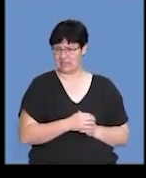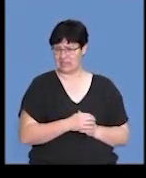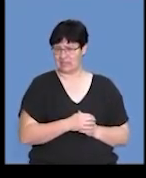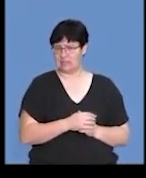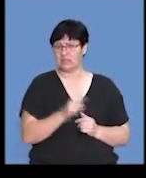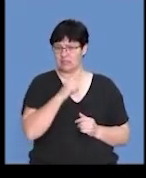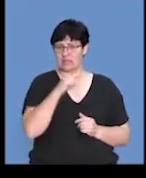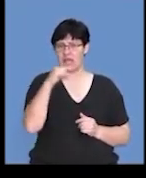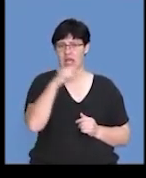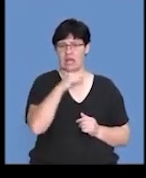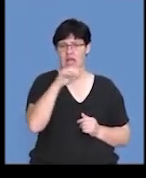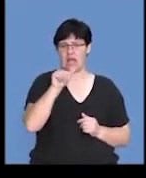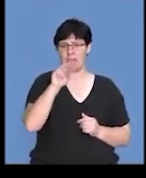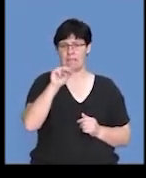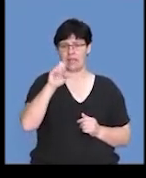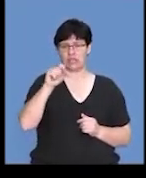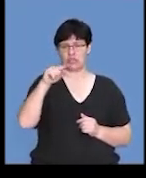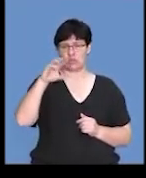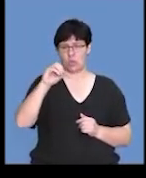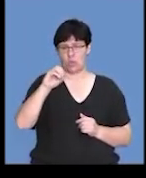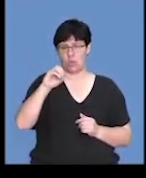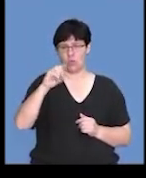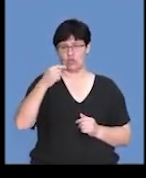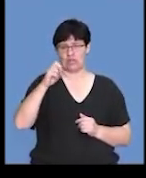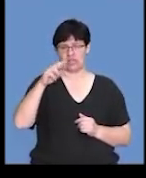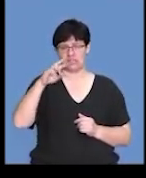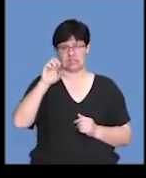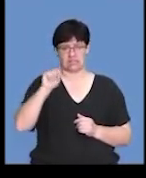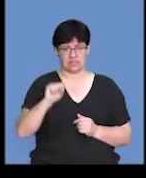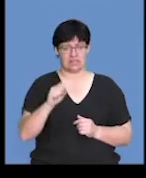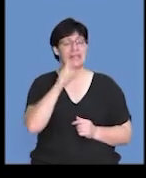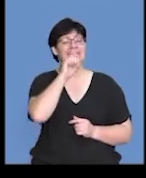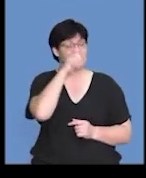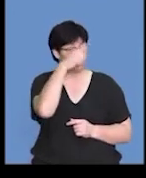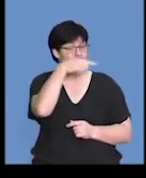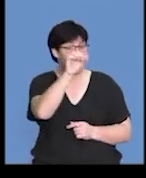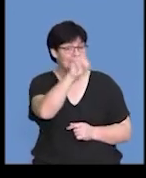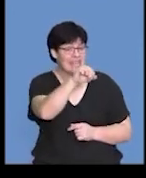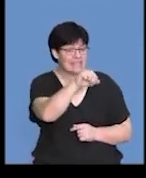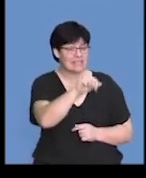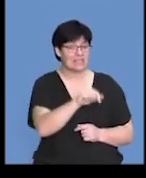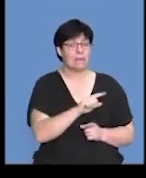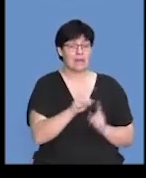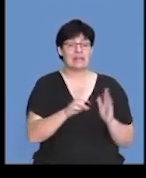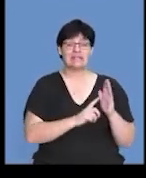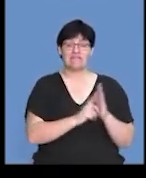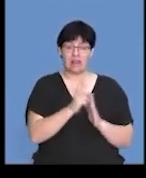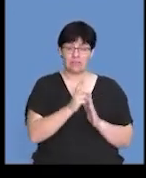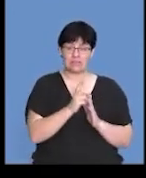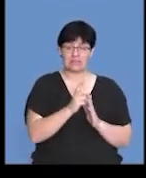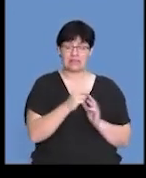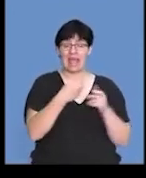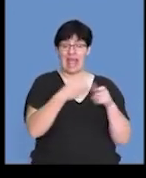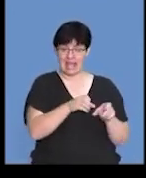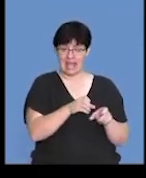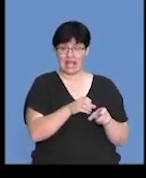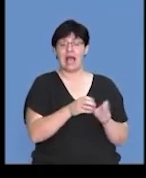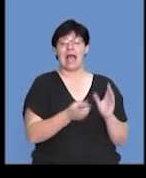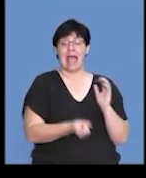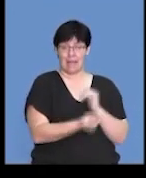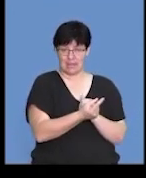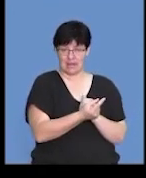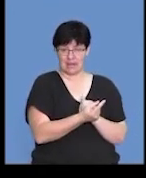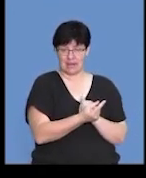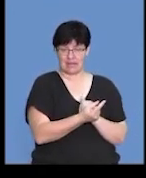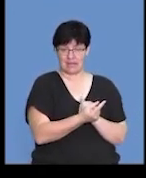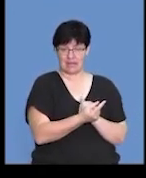option was gametogenesis. And so, yes, you're correct that the development of the eggs does take place